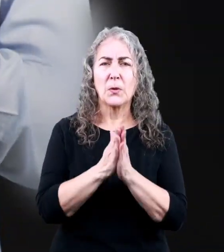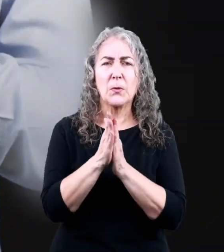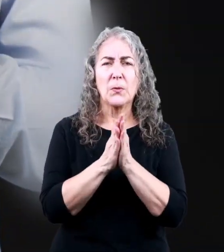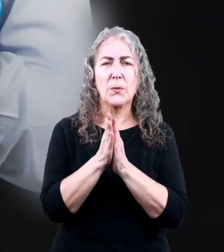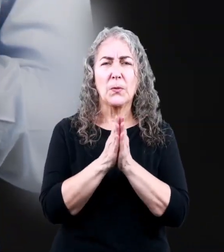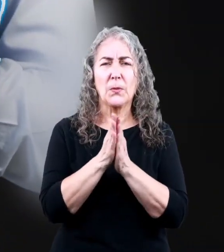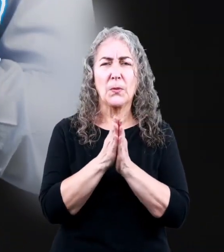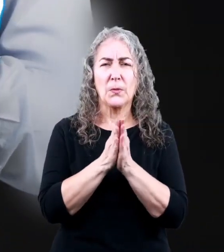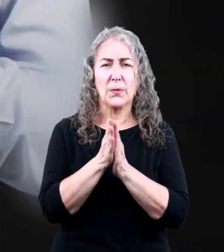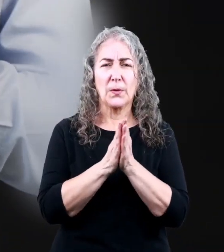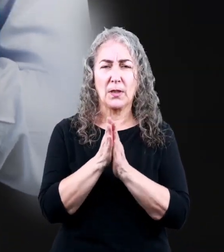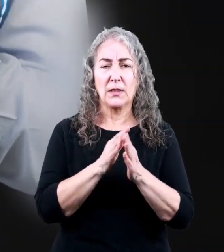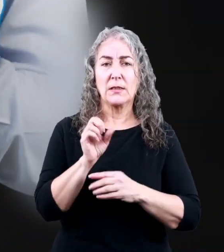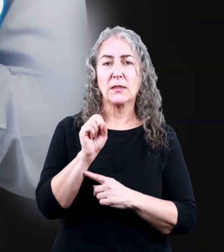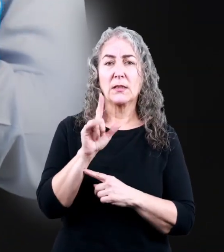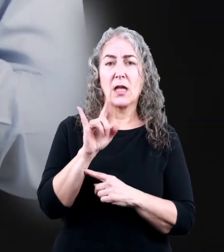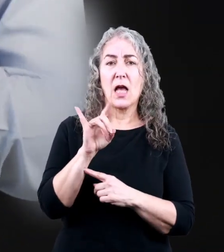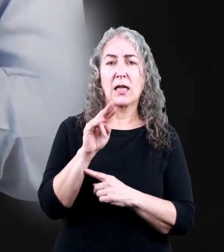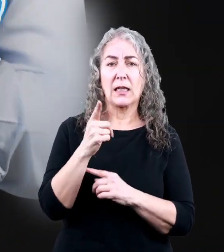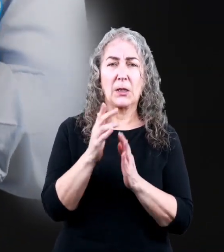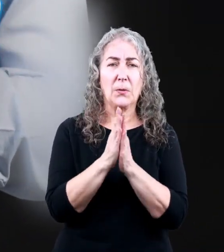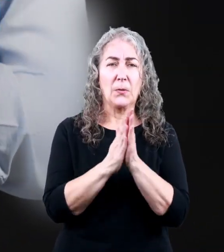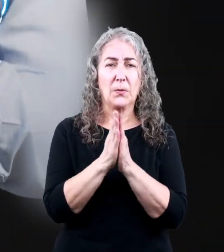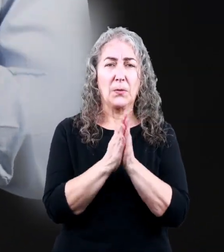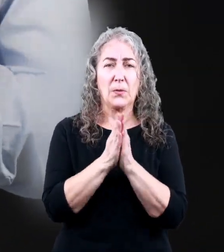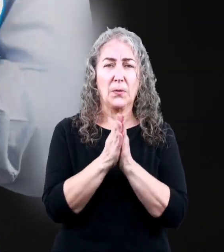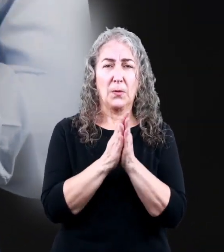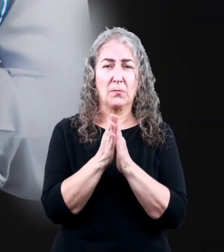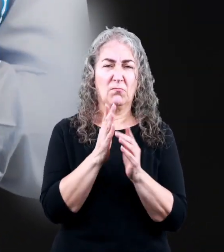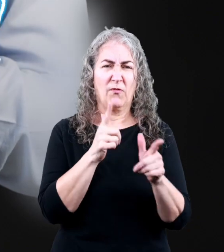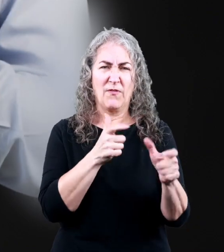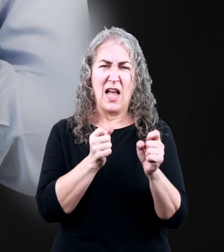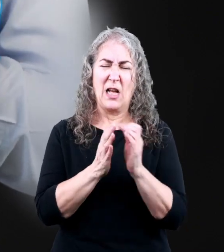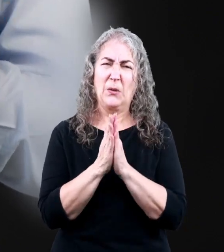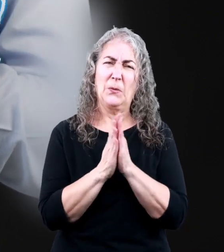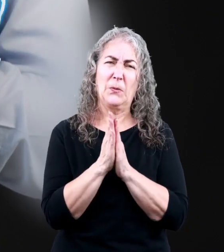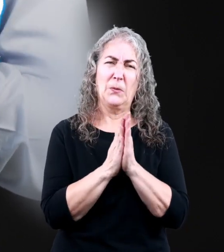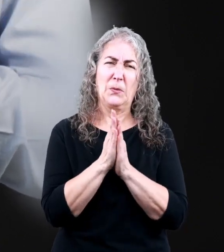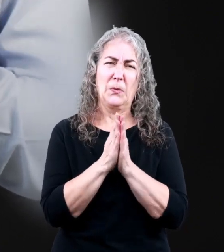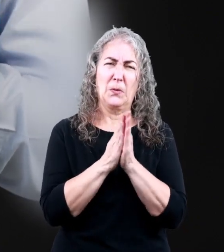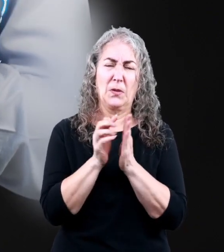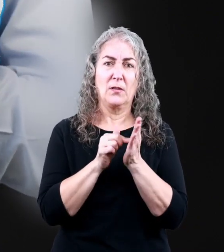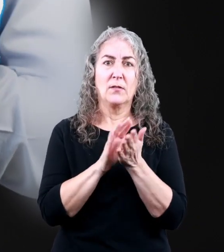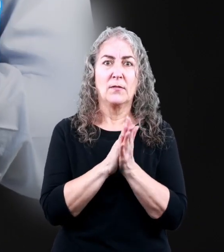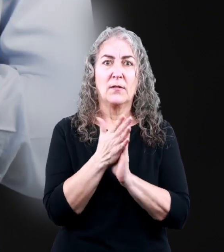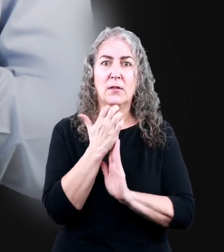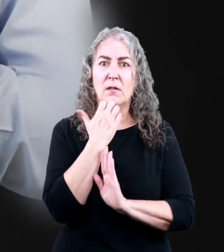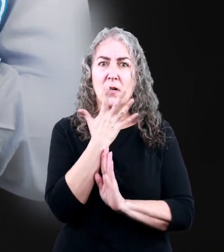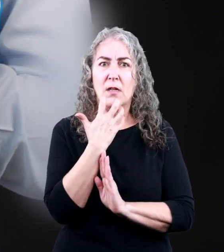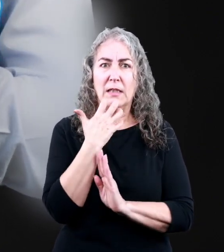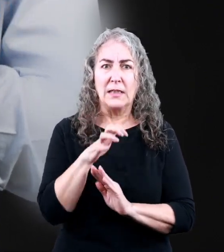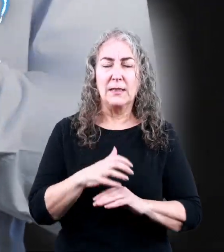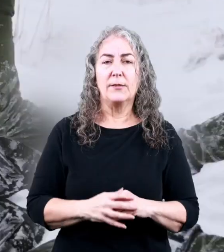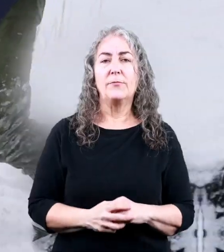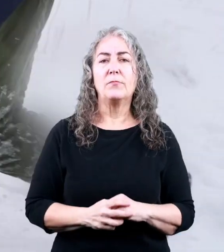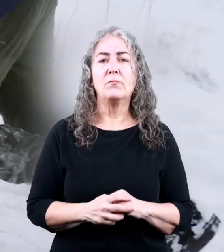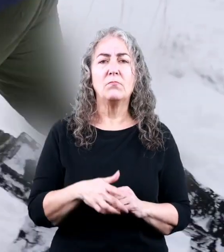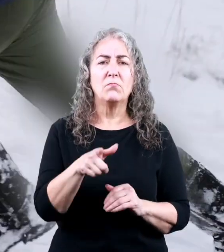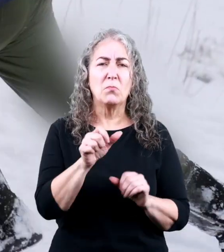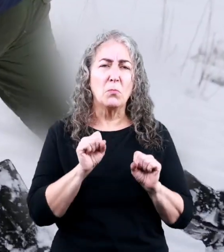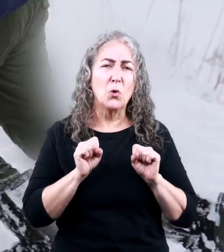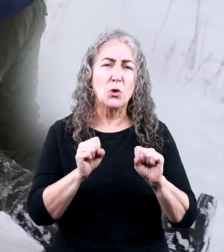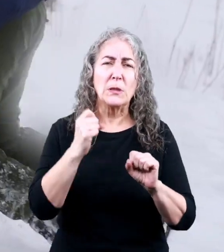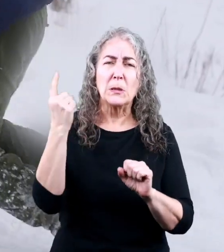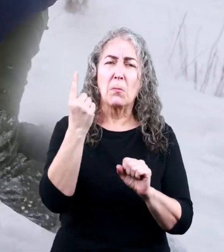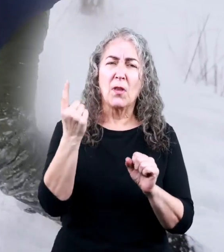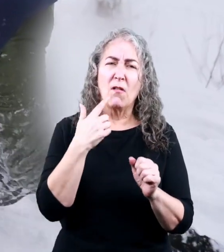Sliding friction is the same sensation that you get when you rub your hands together really fast and generate heat. You